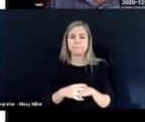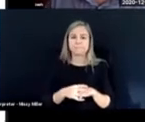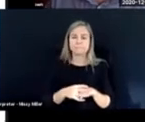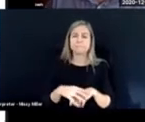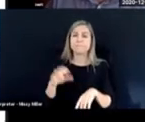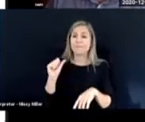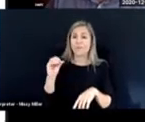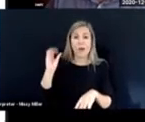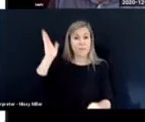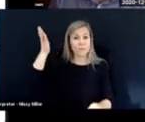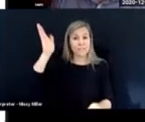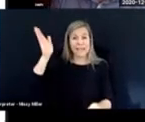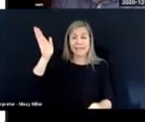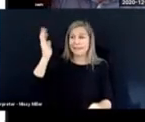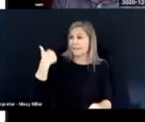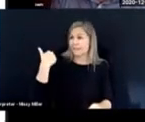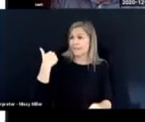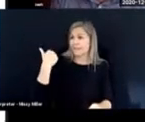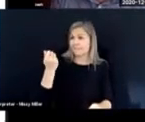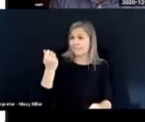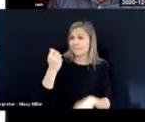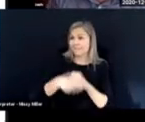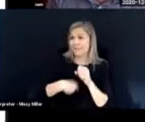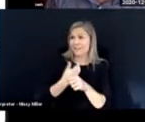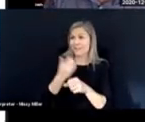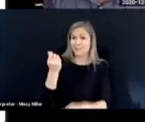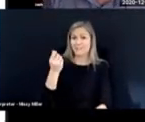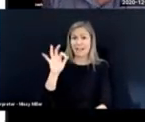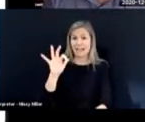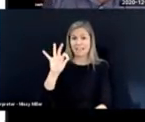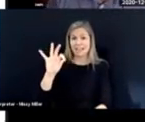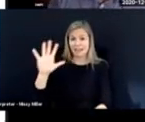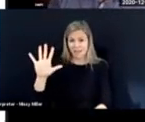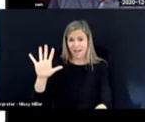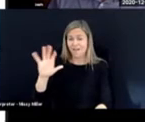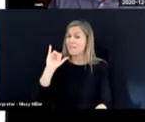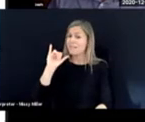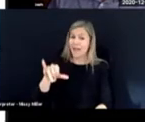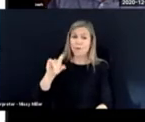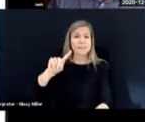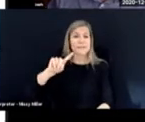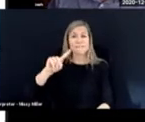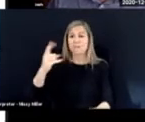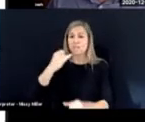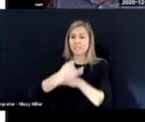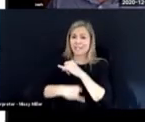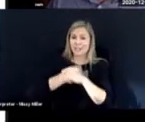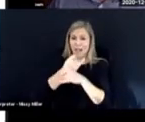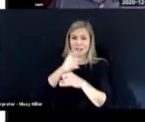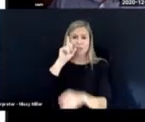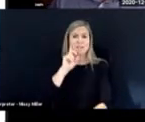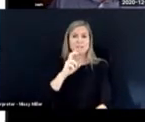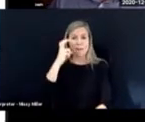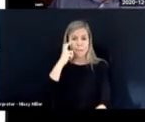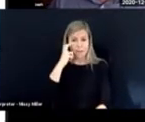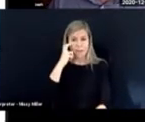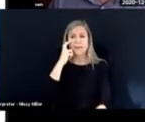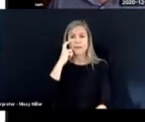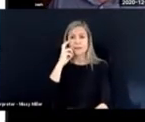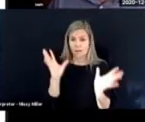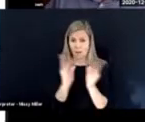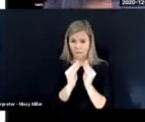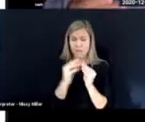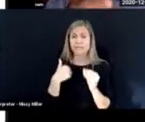presented in 1995 for the first time at a Deafblind International Conference in